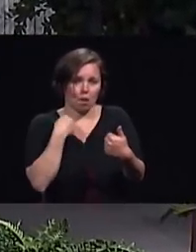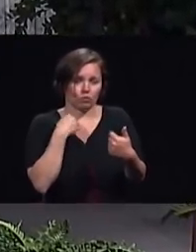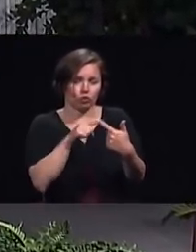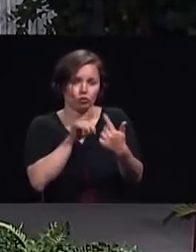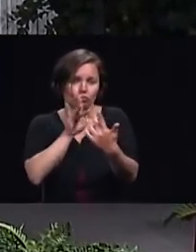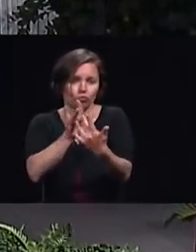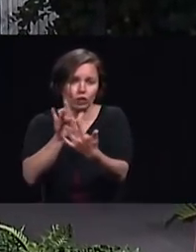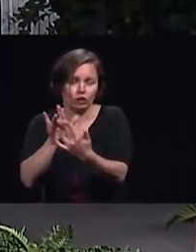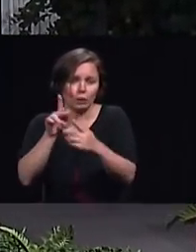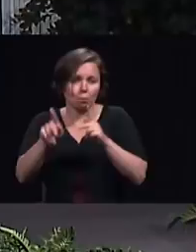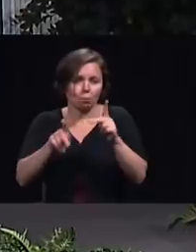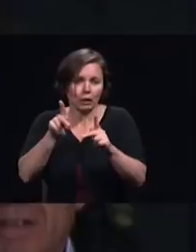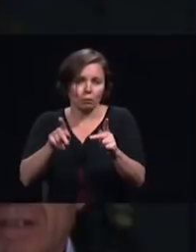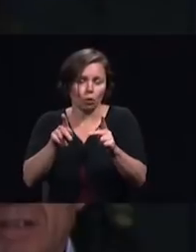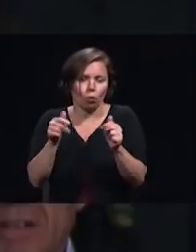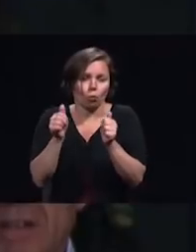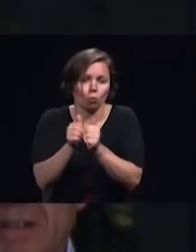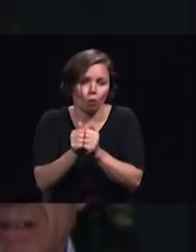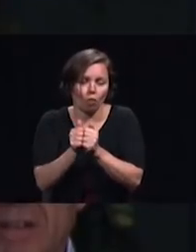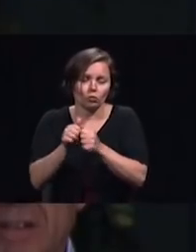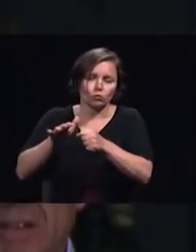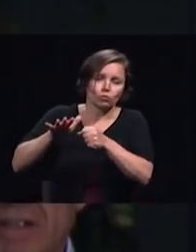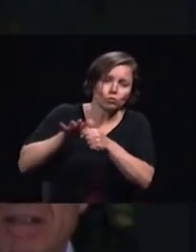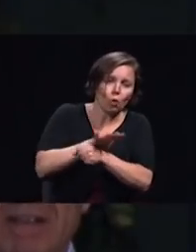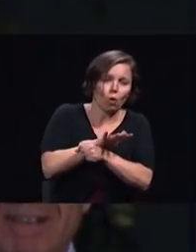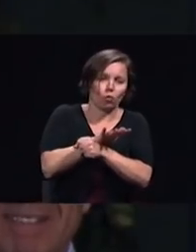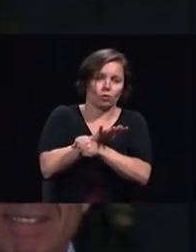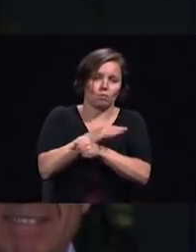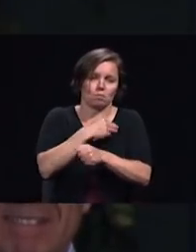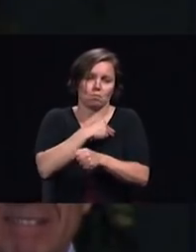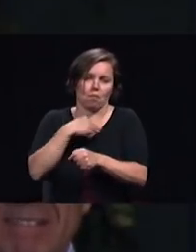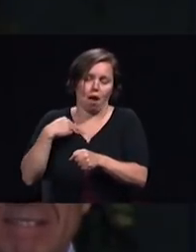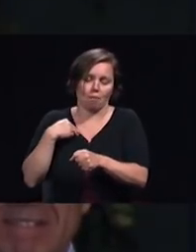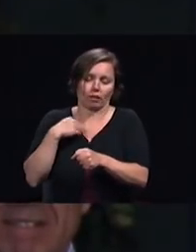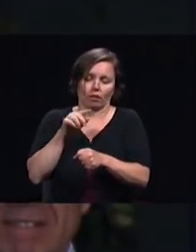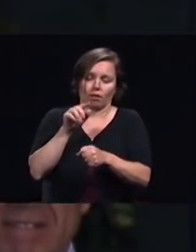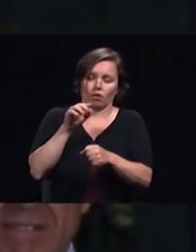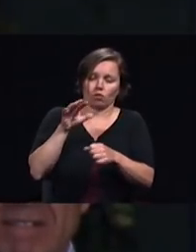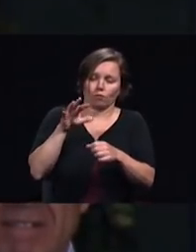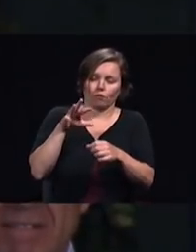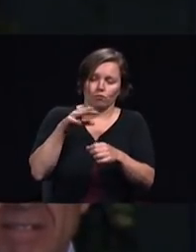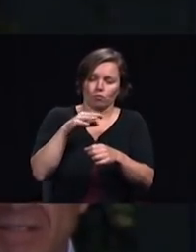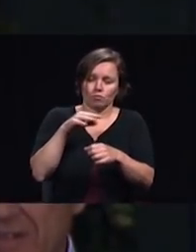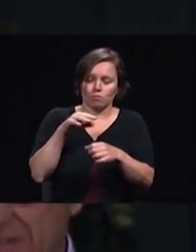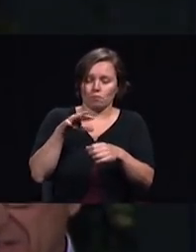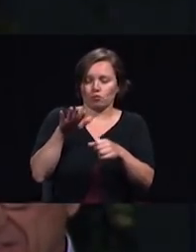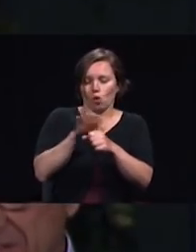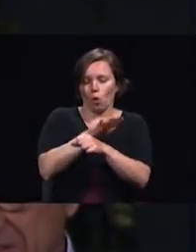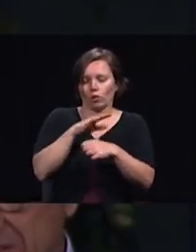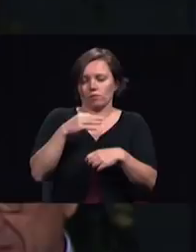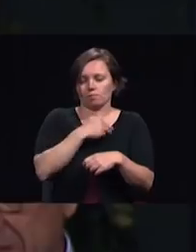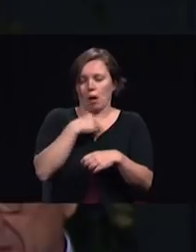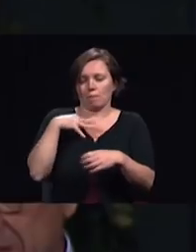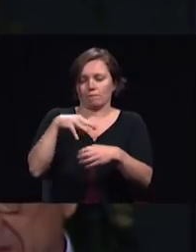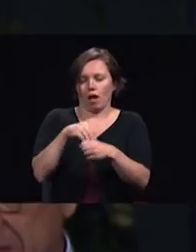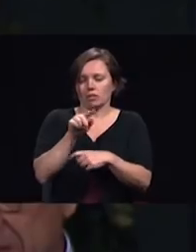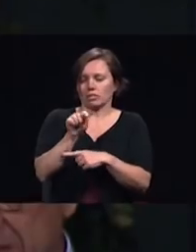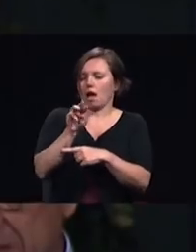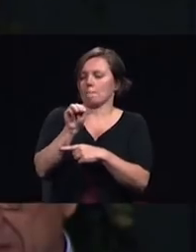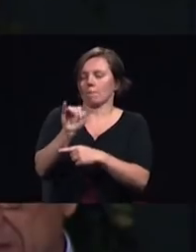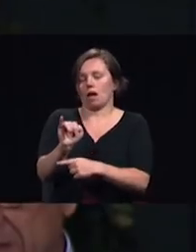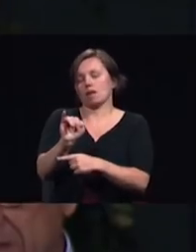involvement do we really believe what we read in the spirit of prophecy and let me tell you